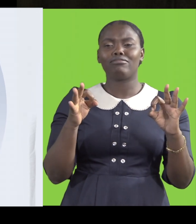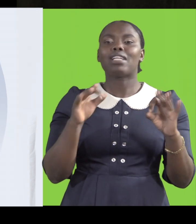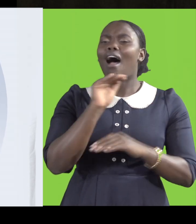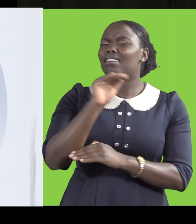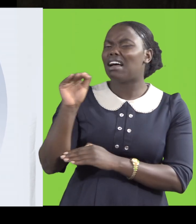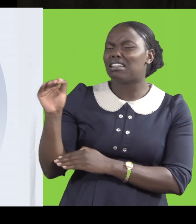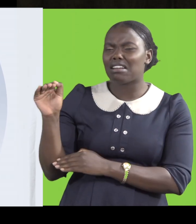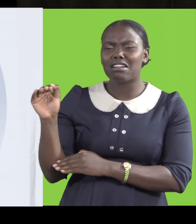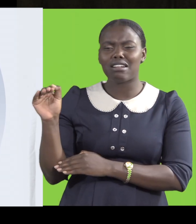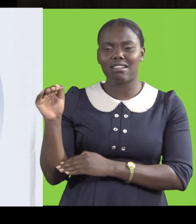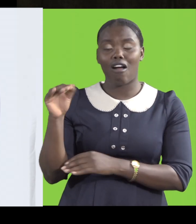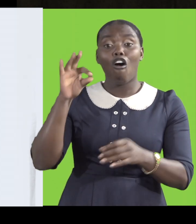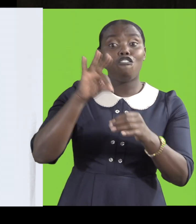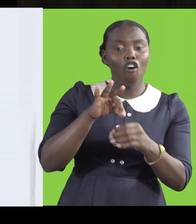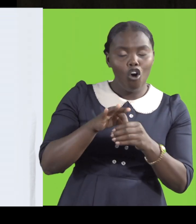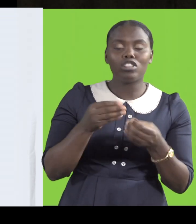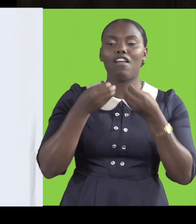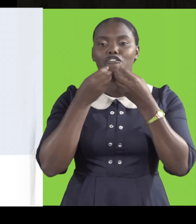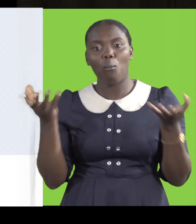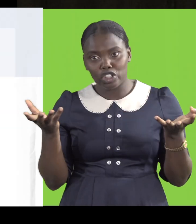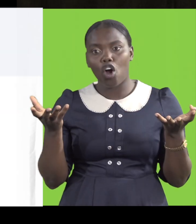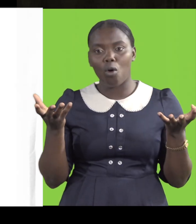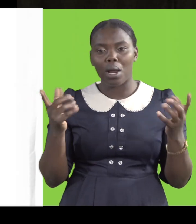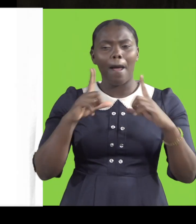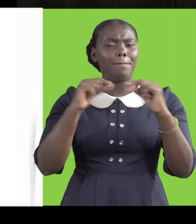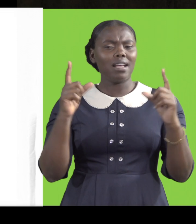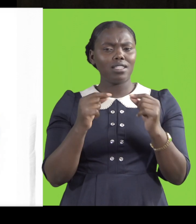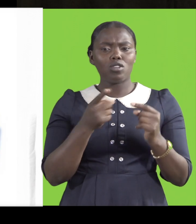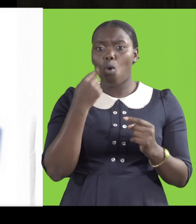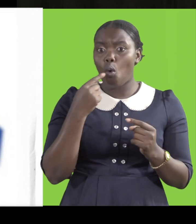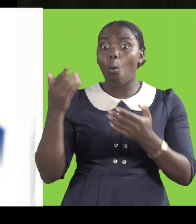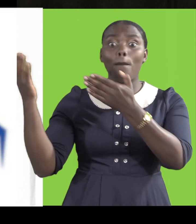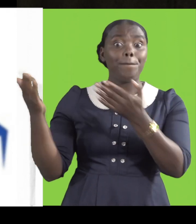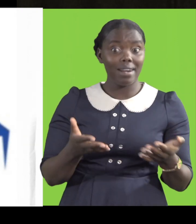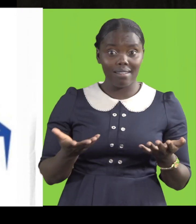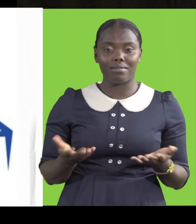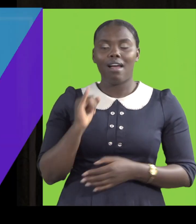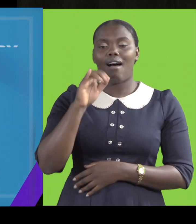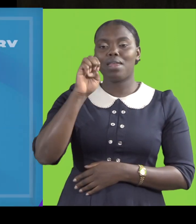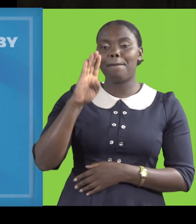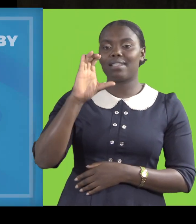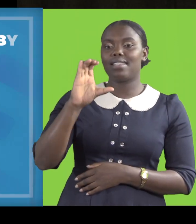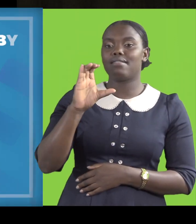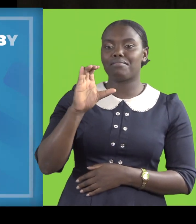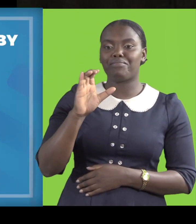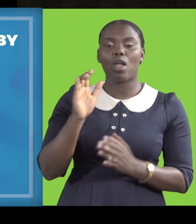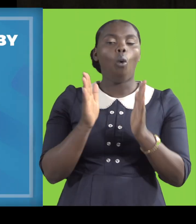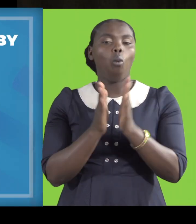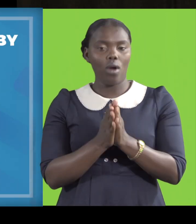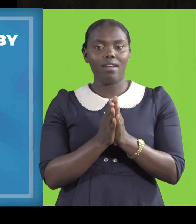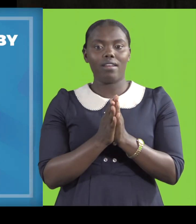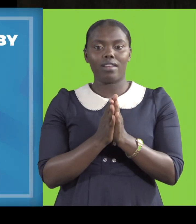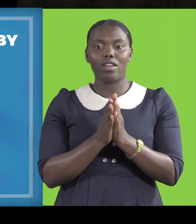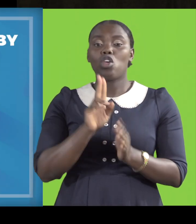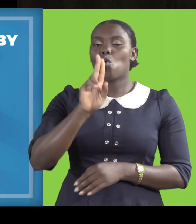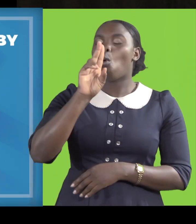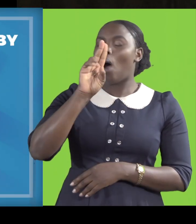free to get voter information around the 2022 general election this message is brought to you